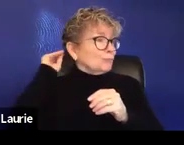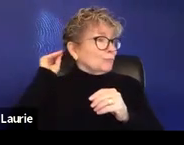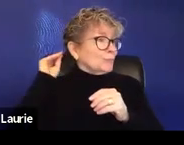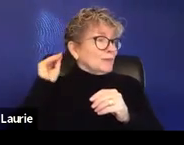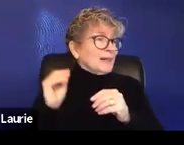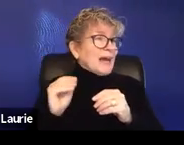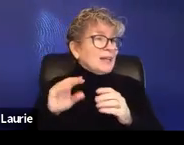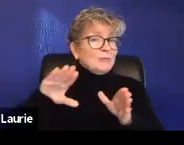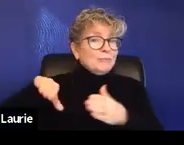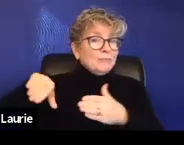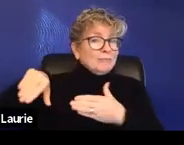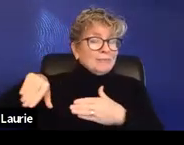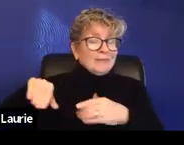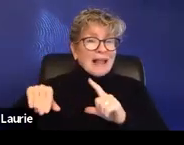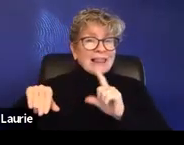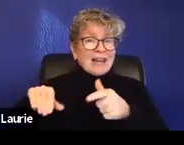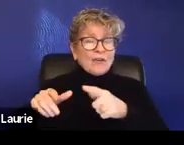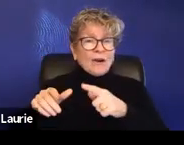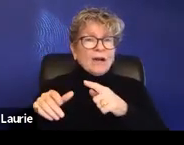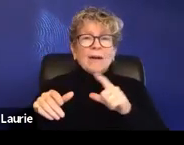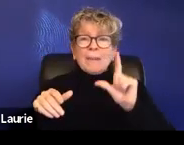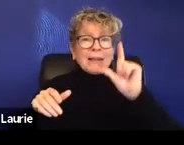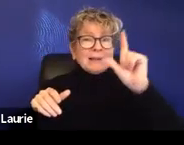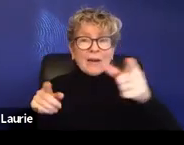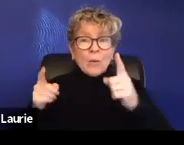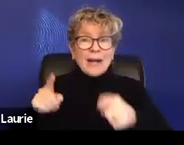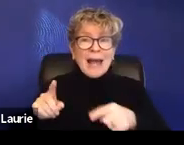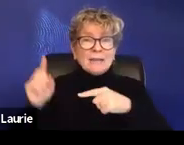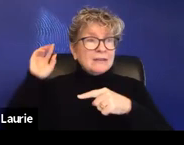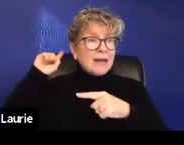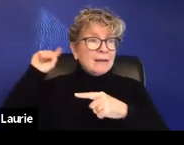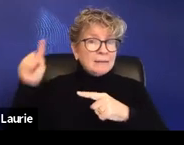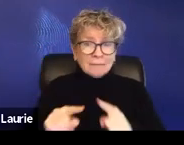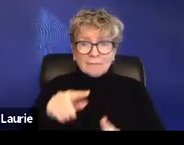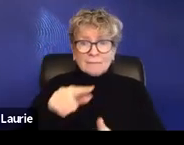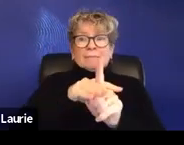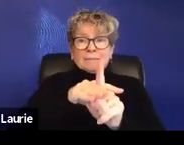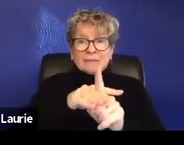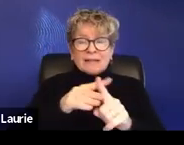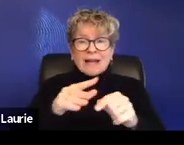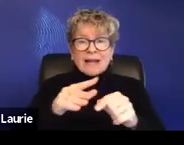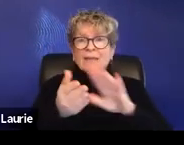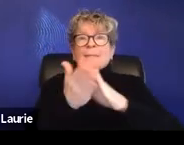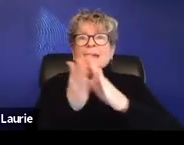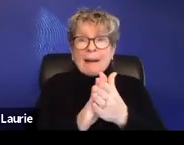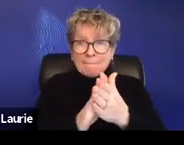issues. then you're in this reactive position instead of being proactive. Um,